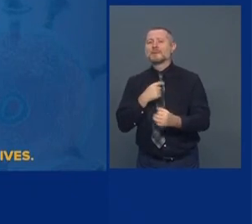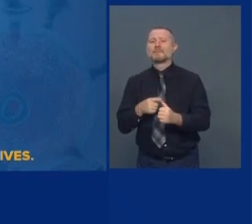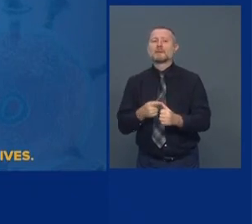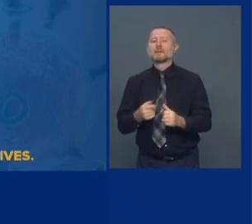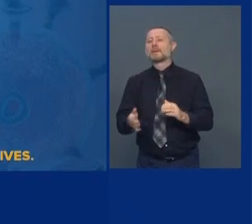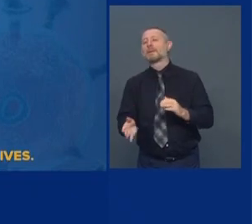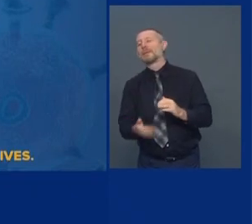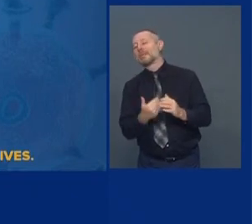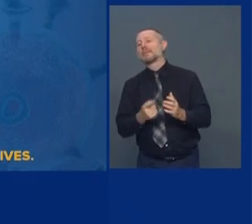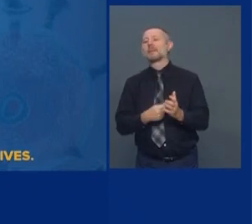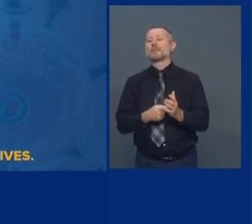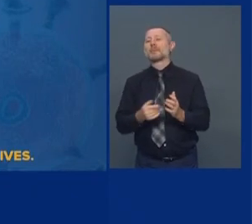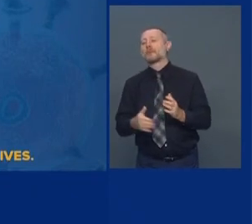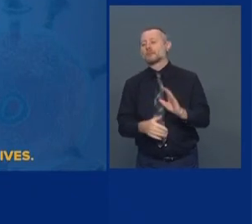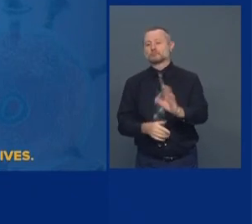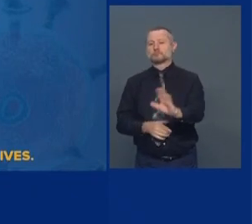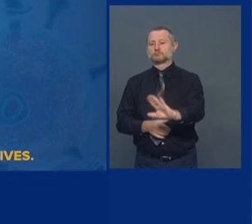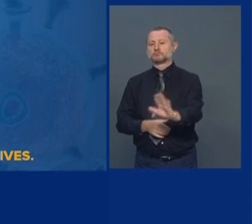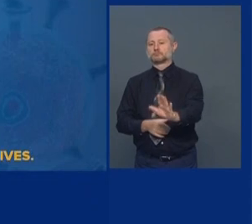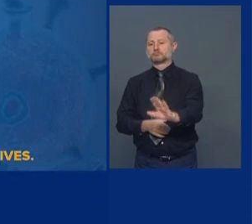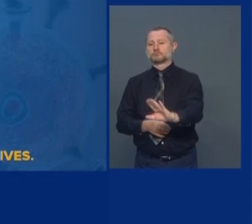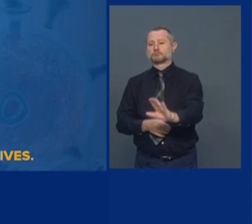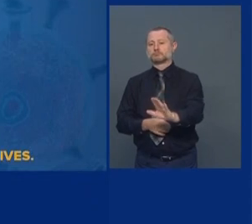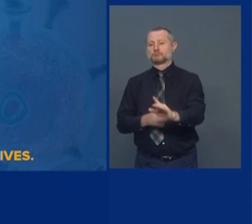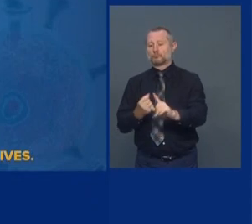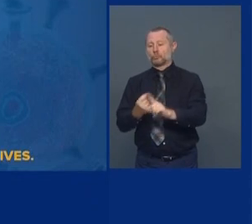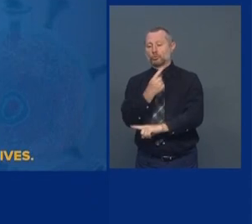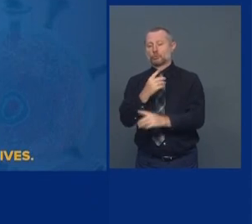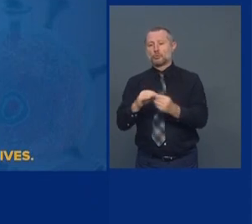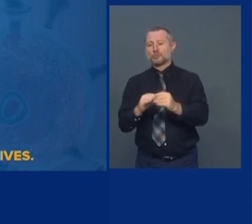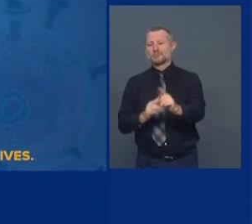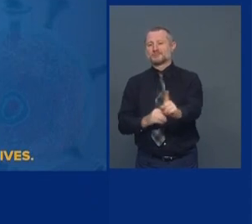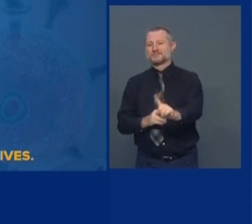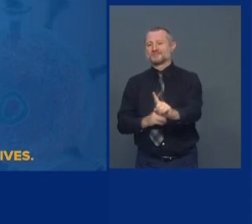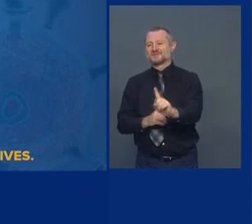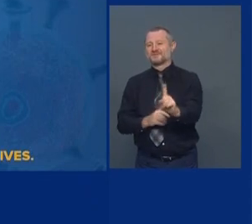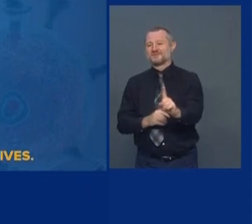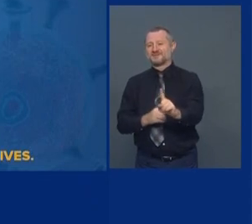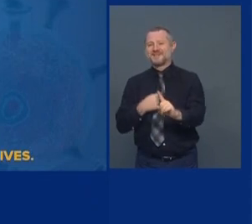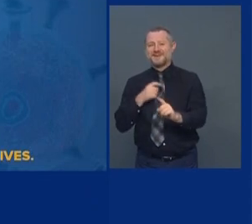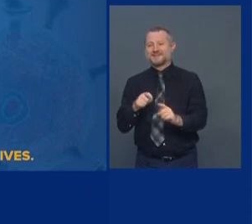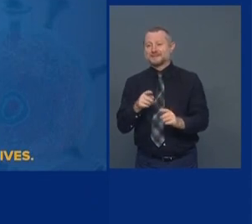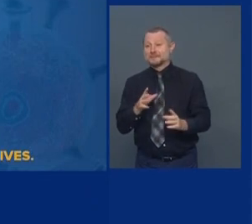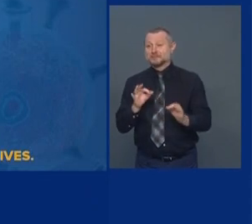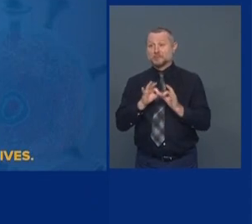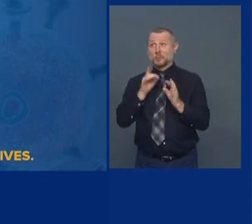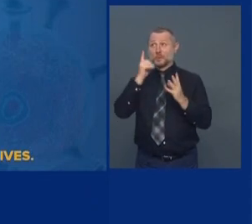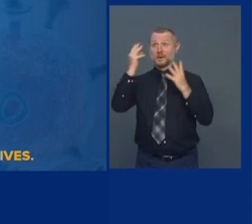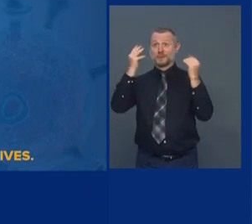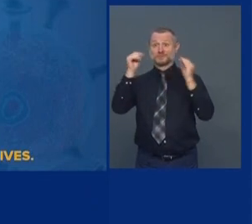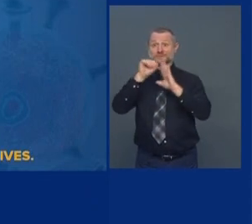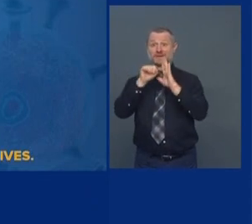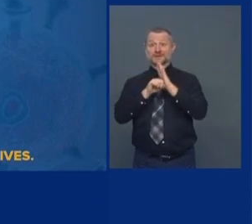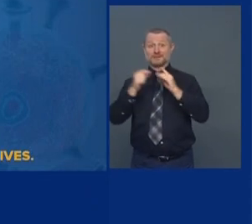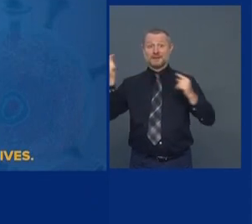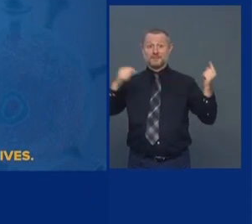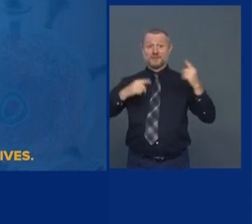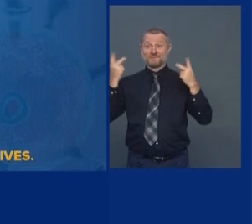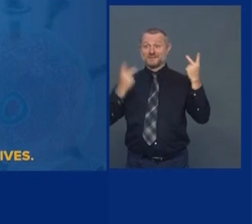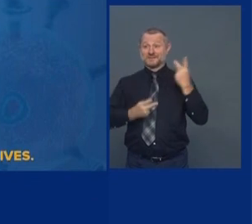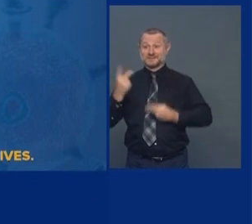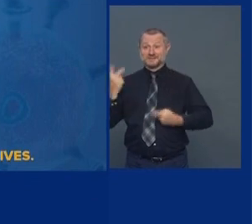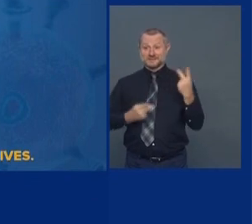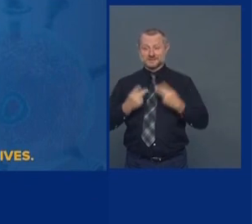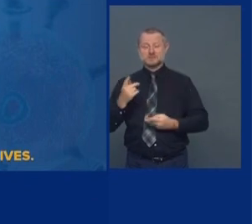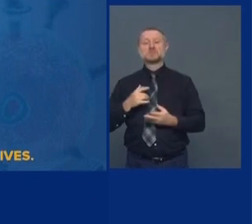Visitors from out of state. Visitors Visitors is an ongoing problem for us. You look at the clusters that we've seen developing. Many of